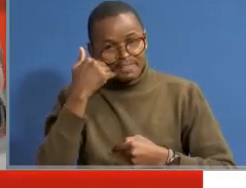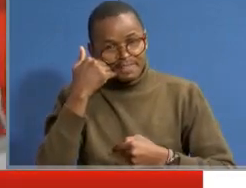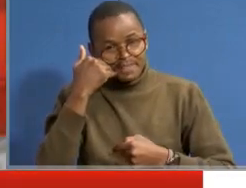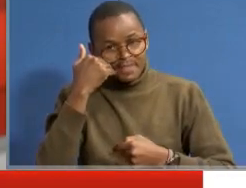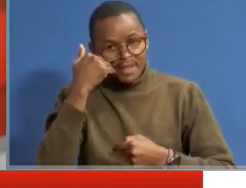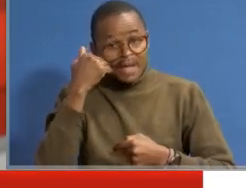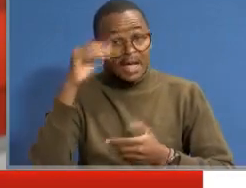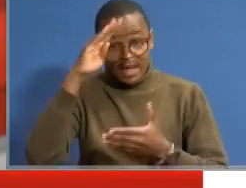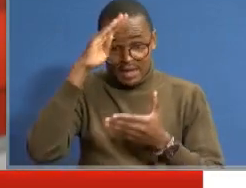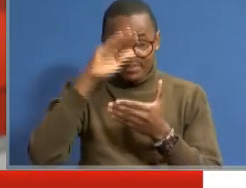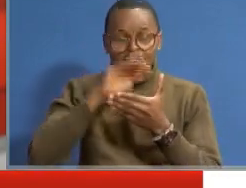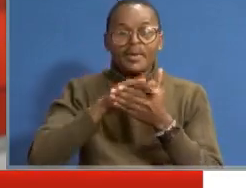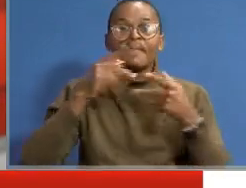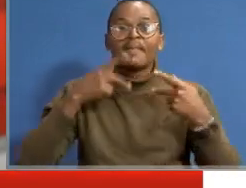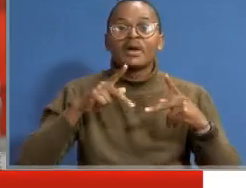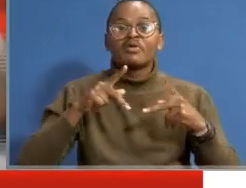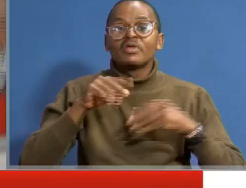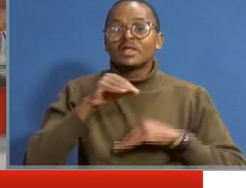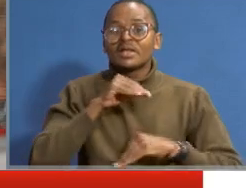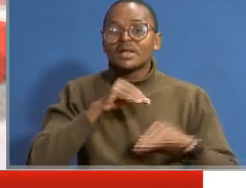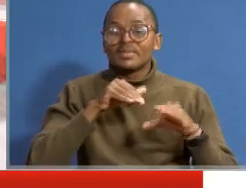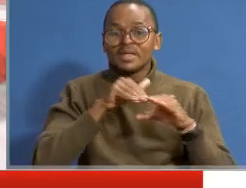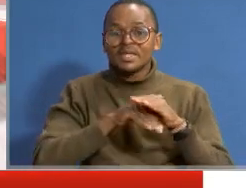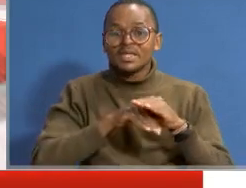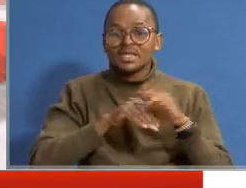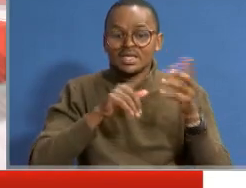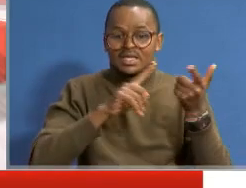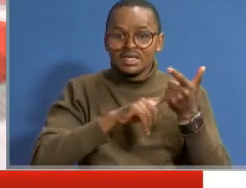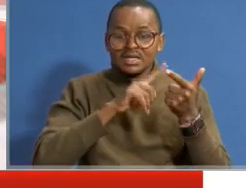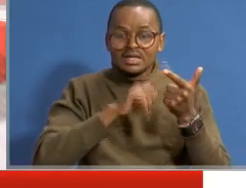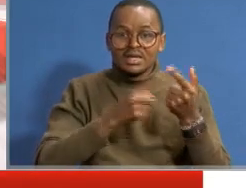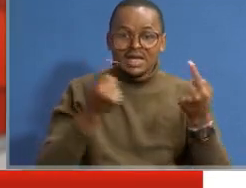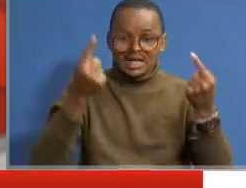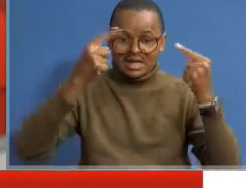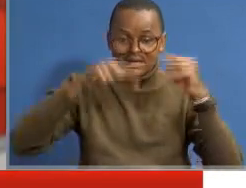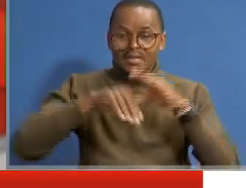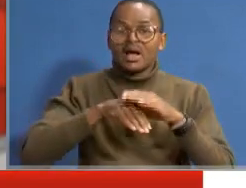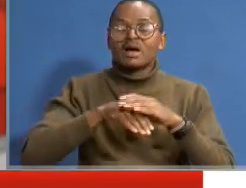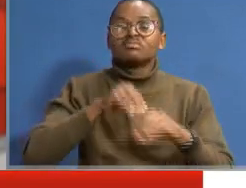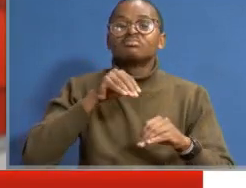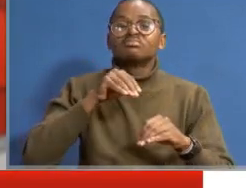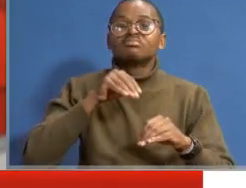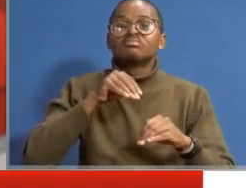I believe that persons with disability, the statistic, when the statistic come out,